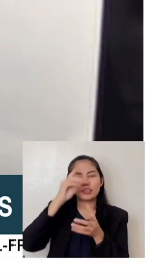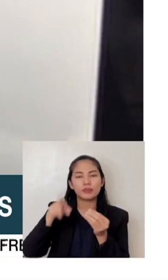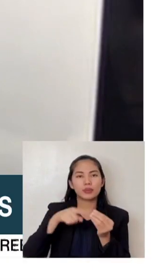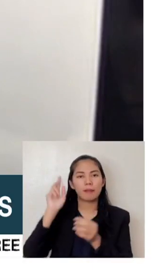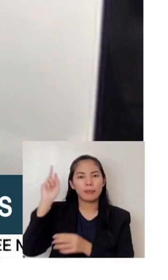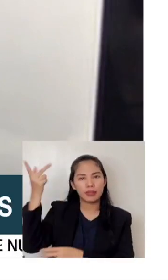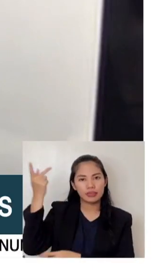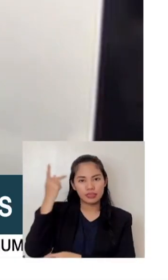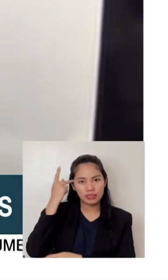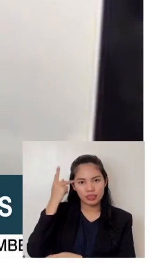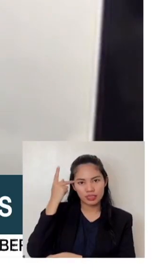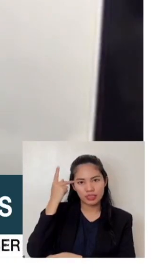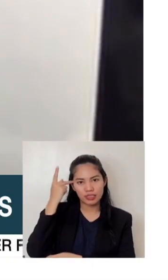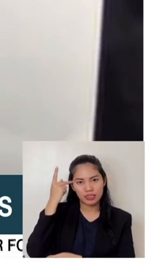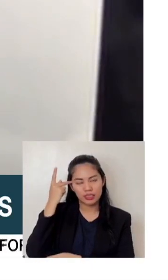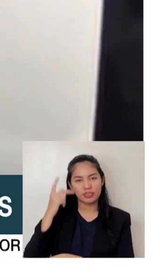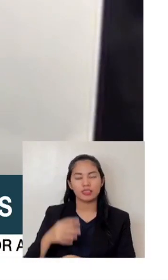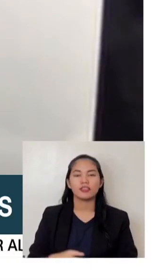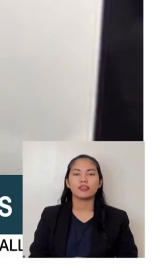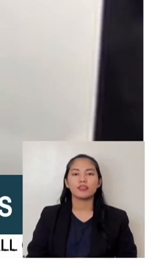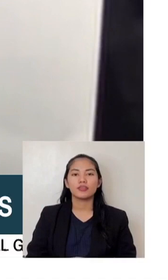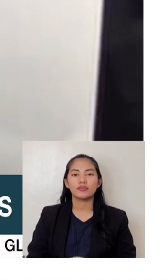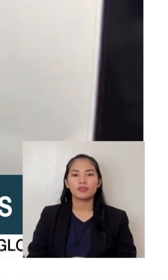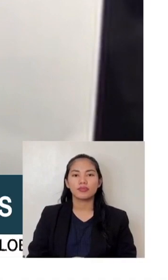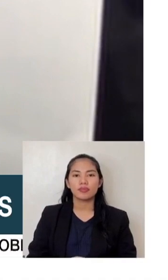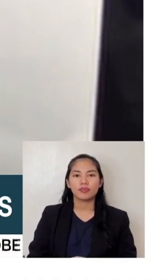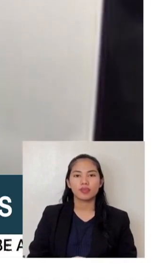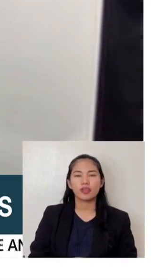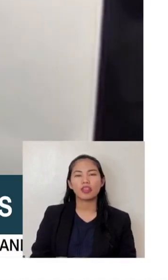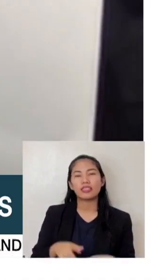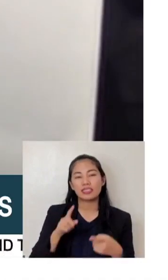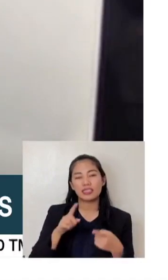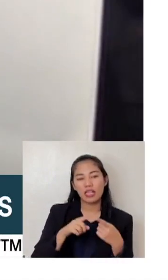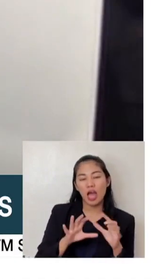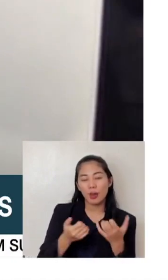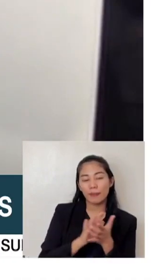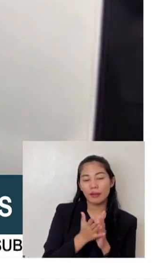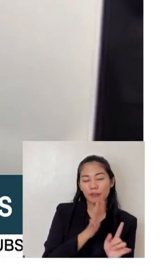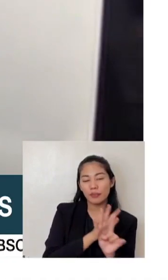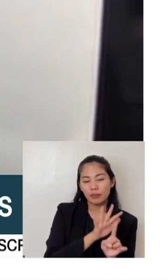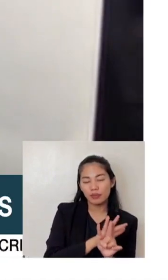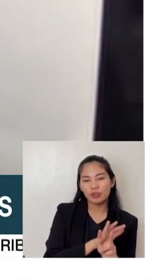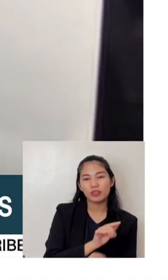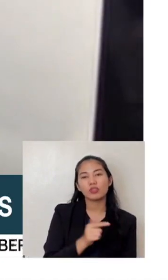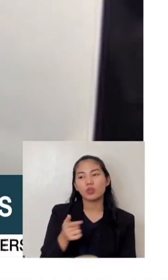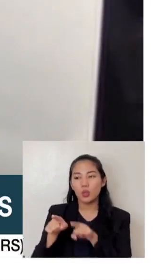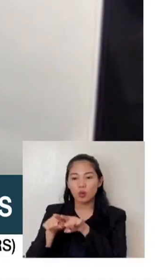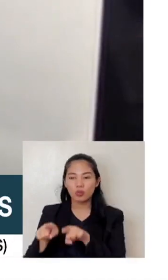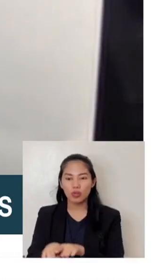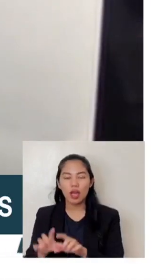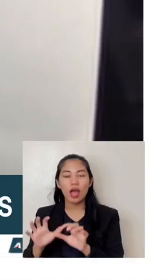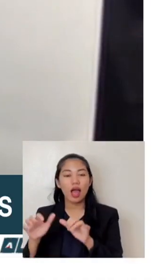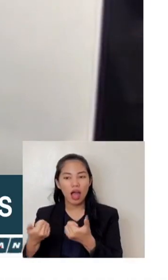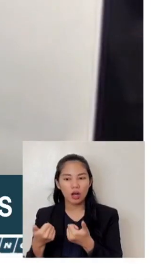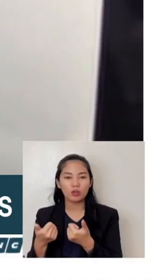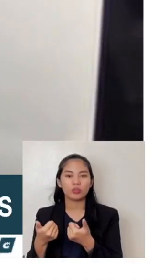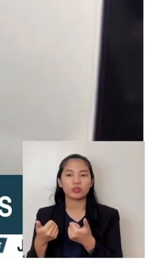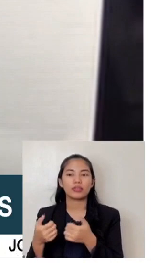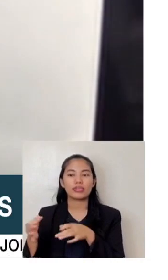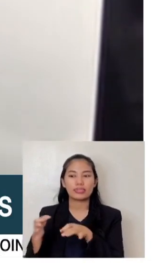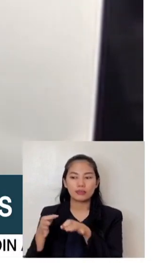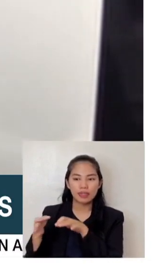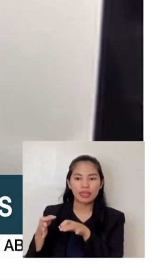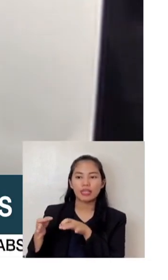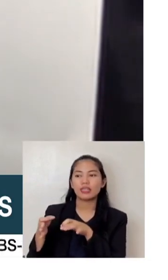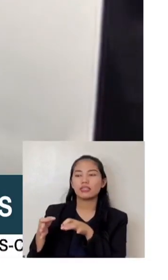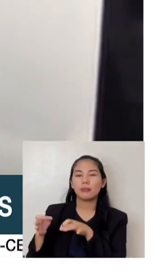both by how could you be popular, but also how could you make sense to those who would need and